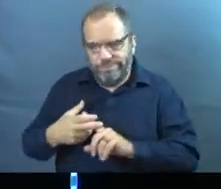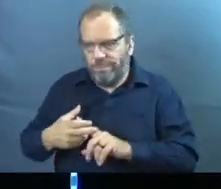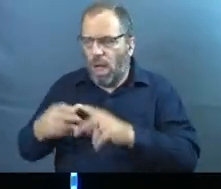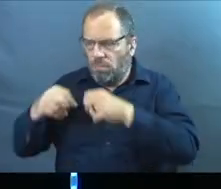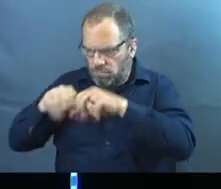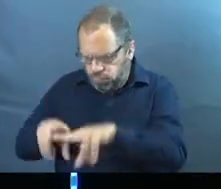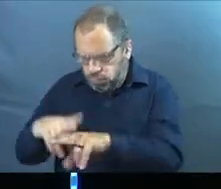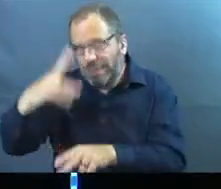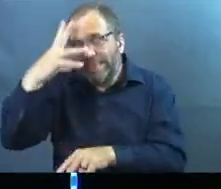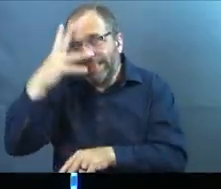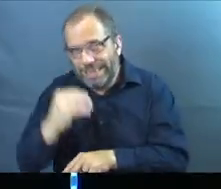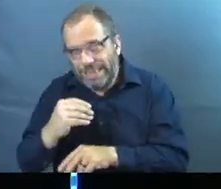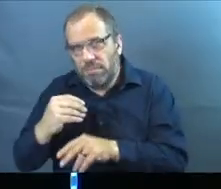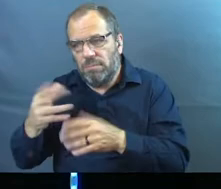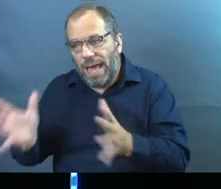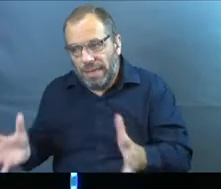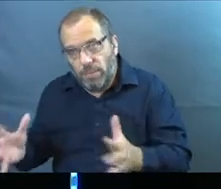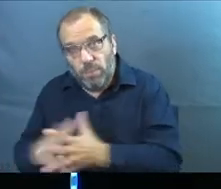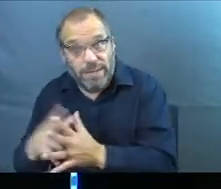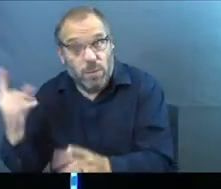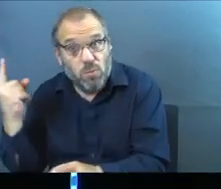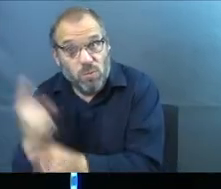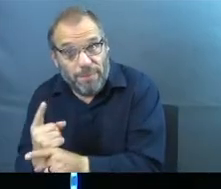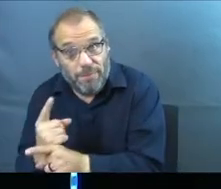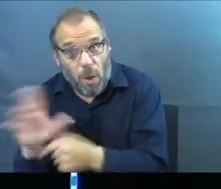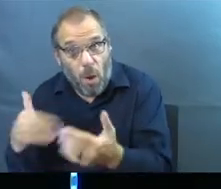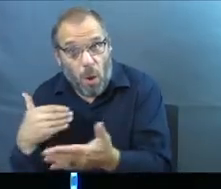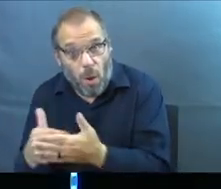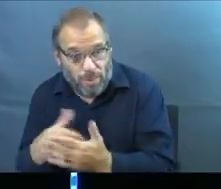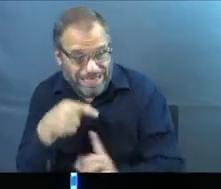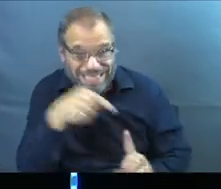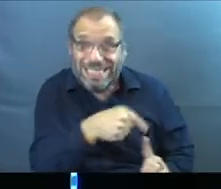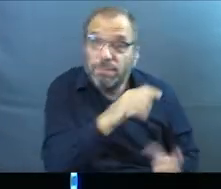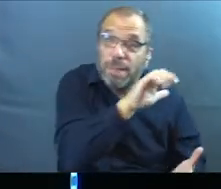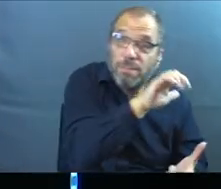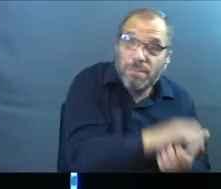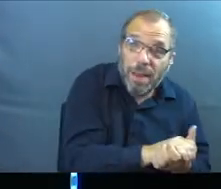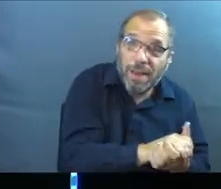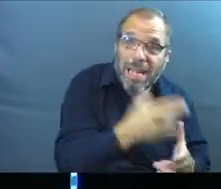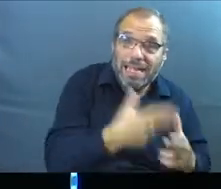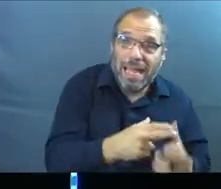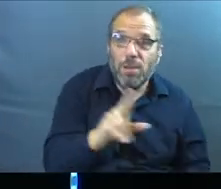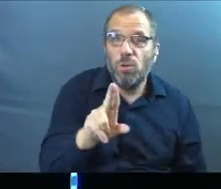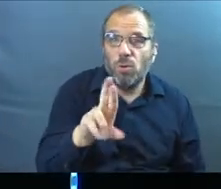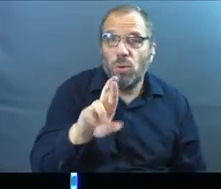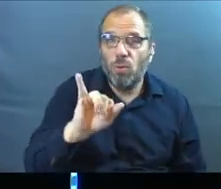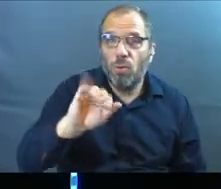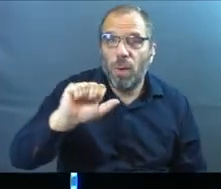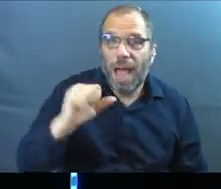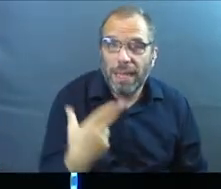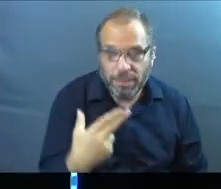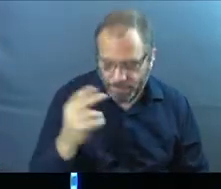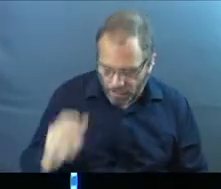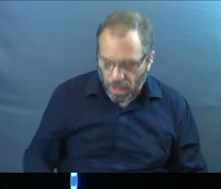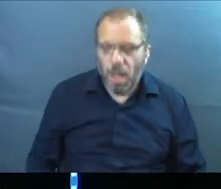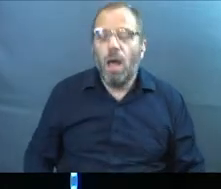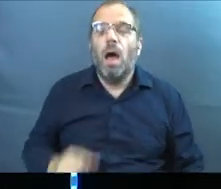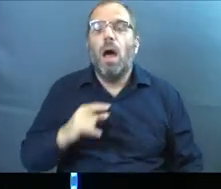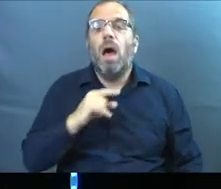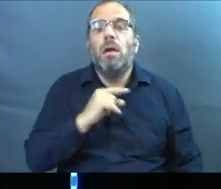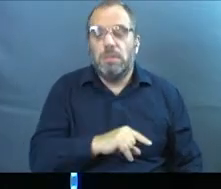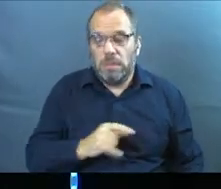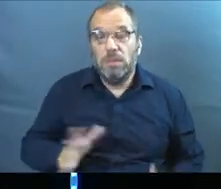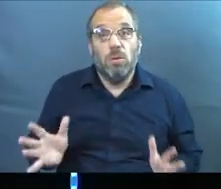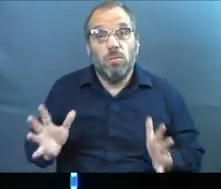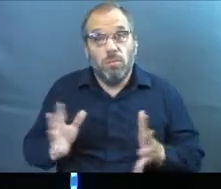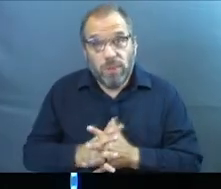He sleeps with her, and he gets her pregnant, right? This whole time, she's been married, okay? She's married to a man named Uriah. What happens is they find